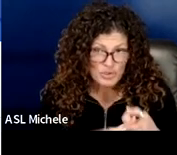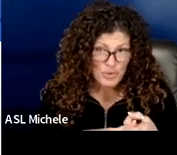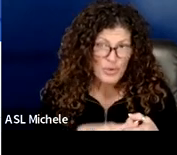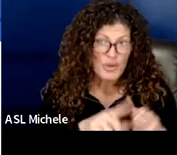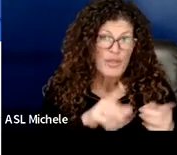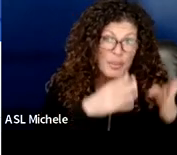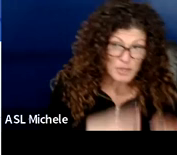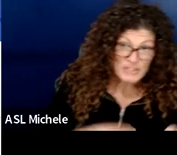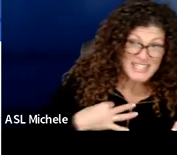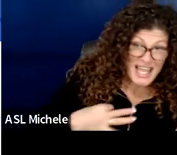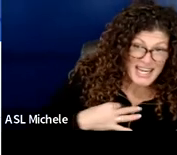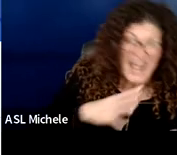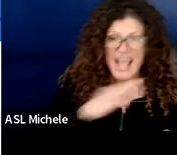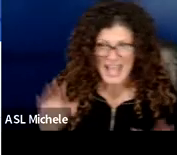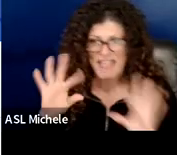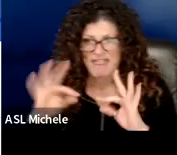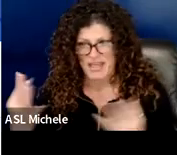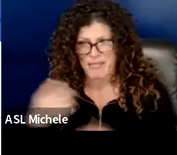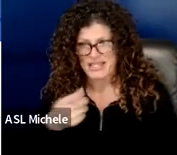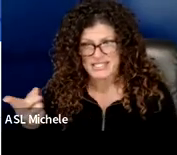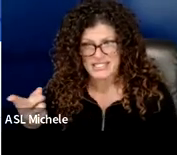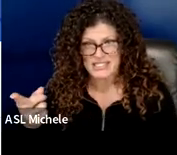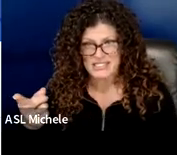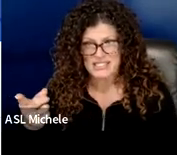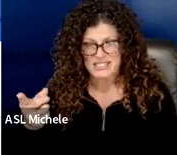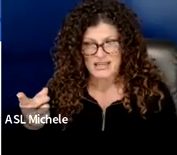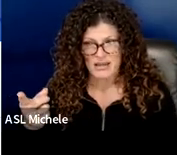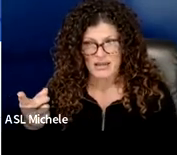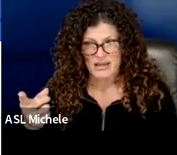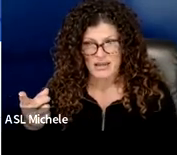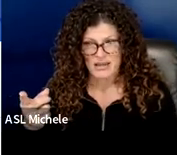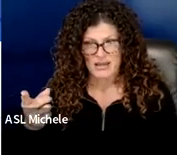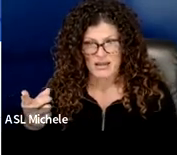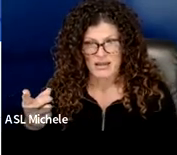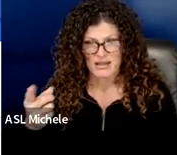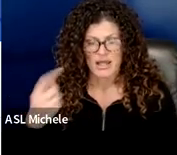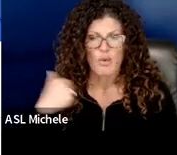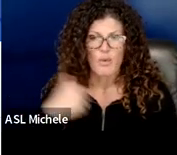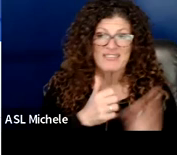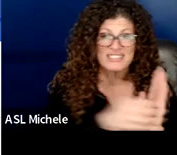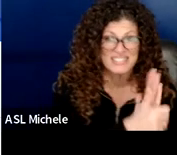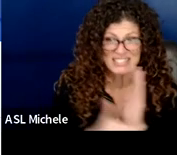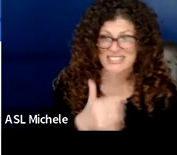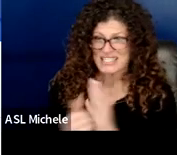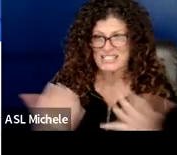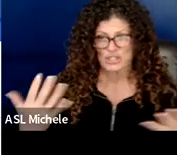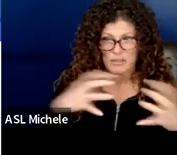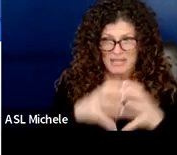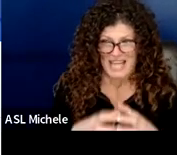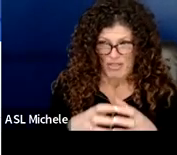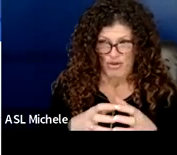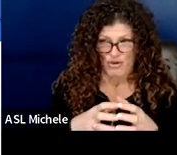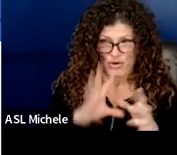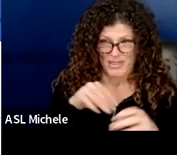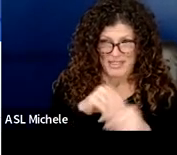community um that there is there is a convergence of right of skills coming in and work being done in the district um